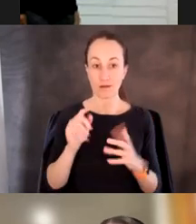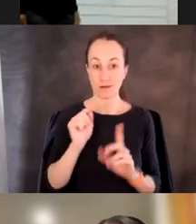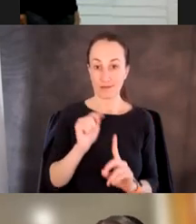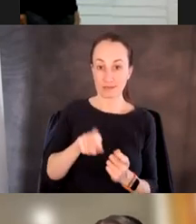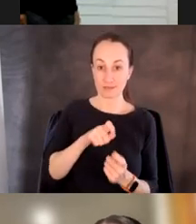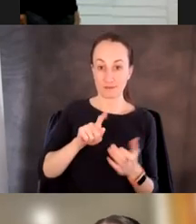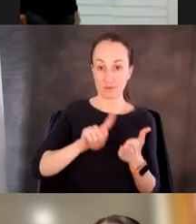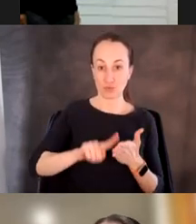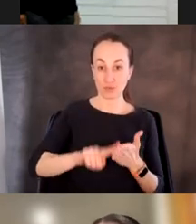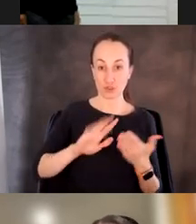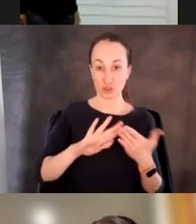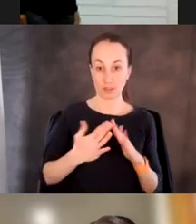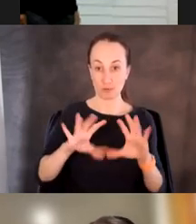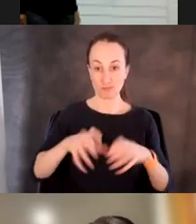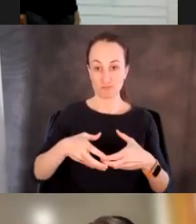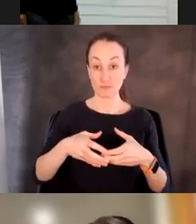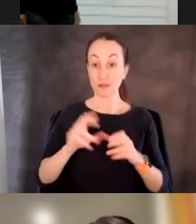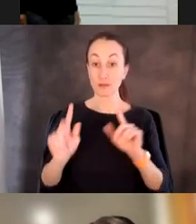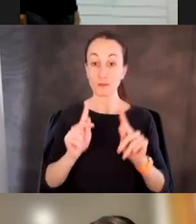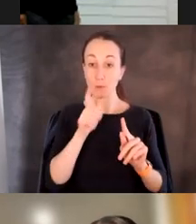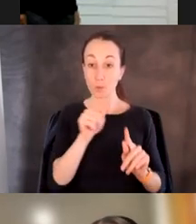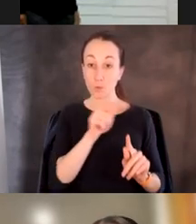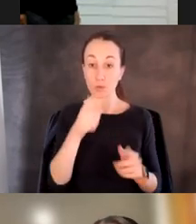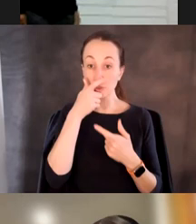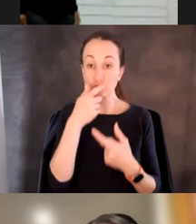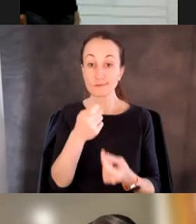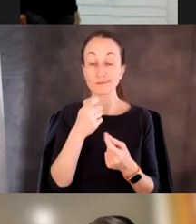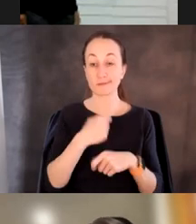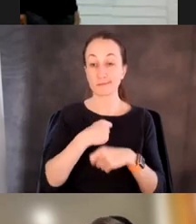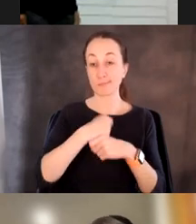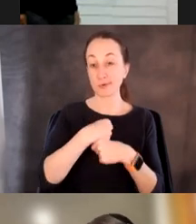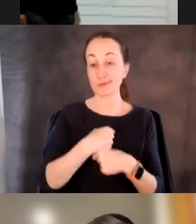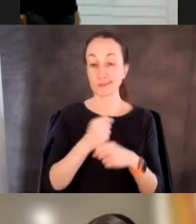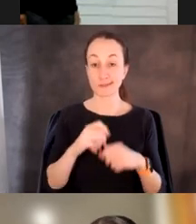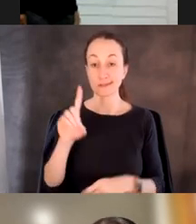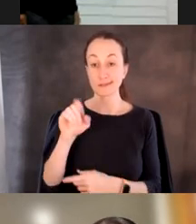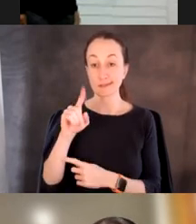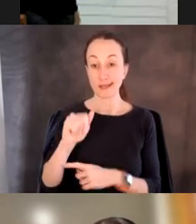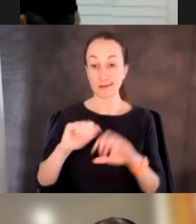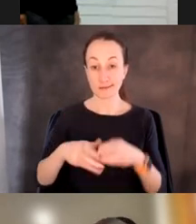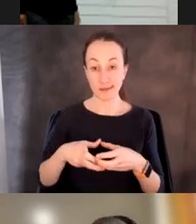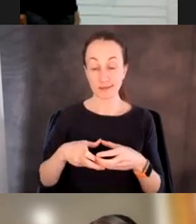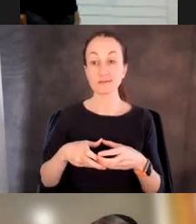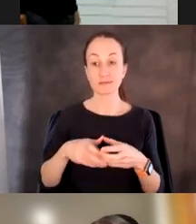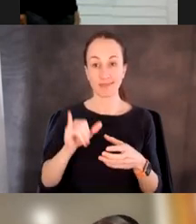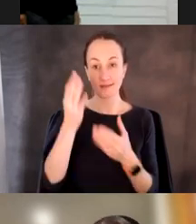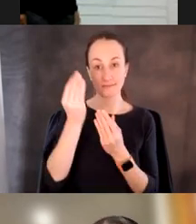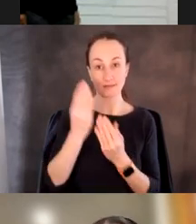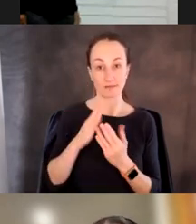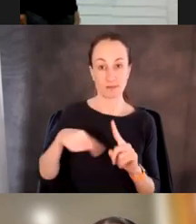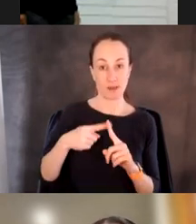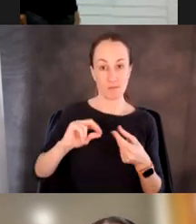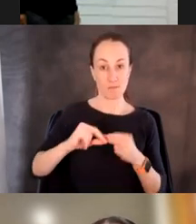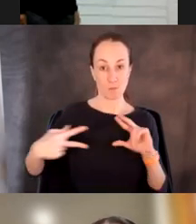research community. Um, those of us who are interested in producing data sets, um, that, that tell us about